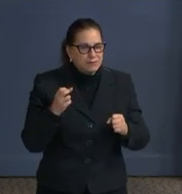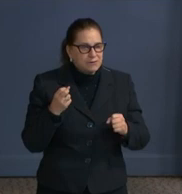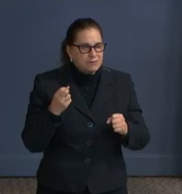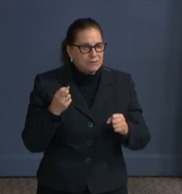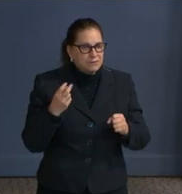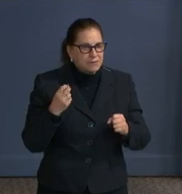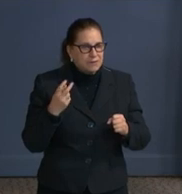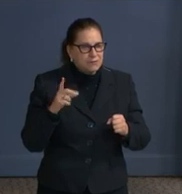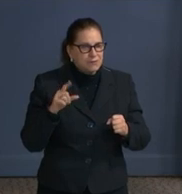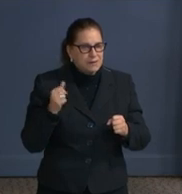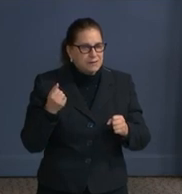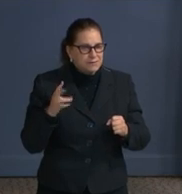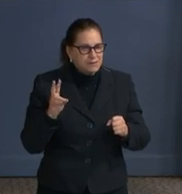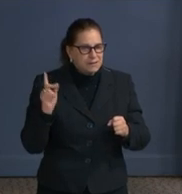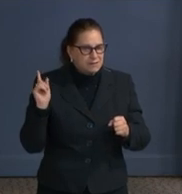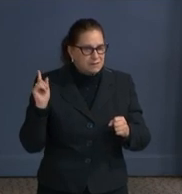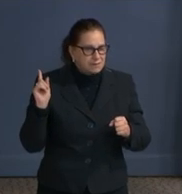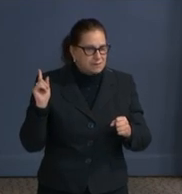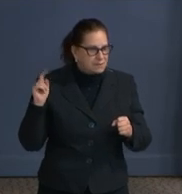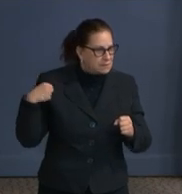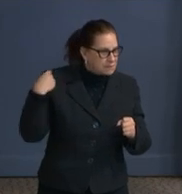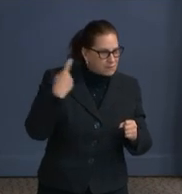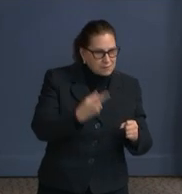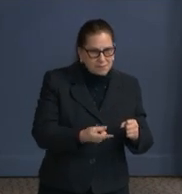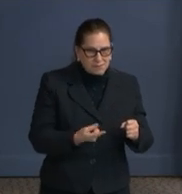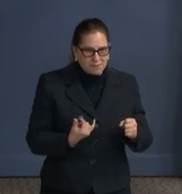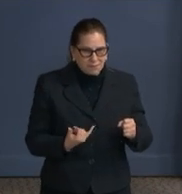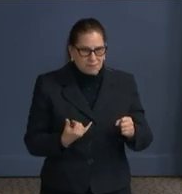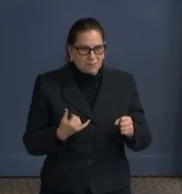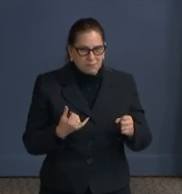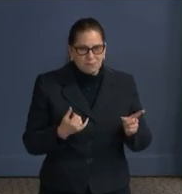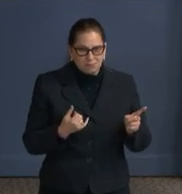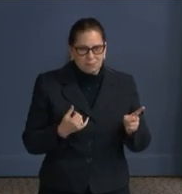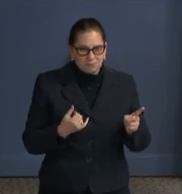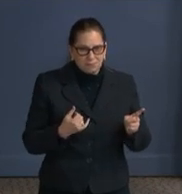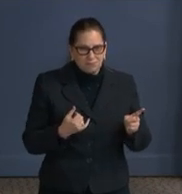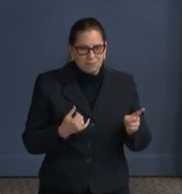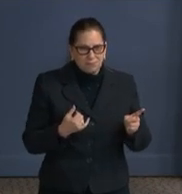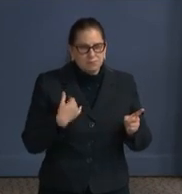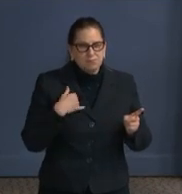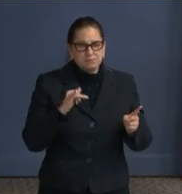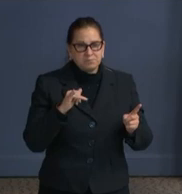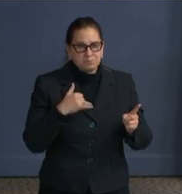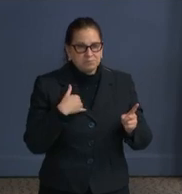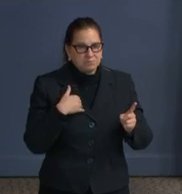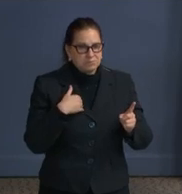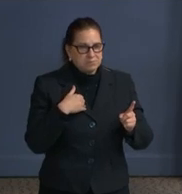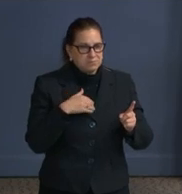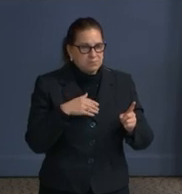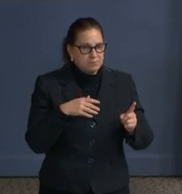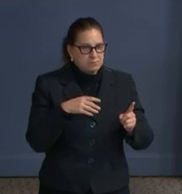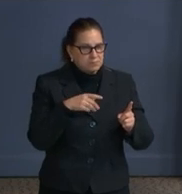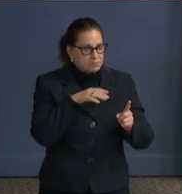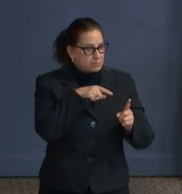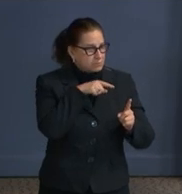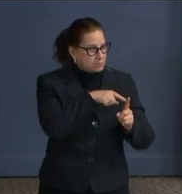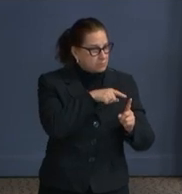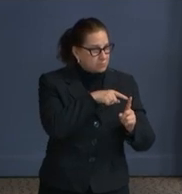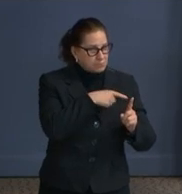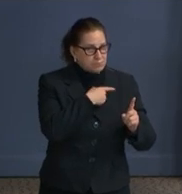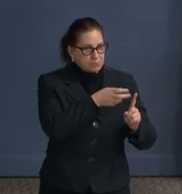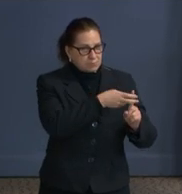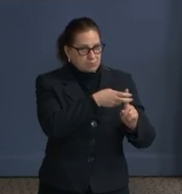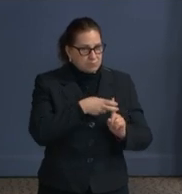I also tapped him to serve in an interim capacity as the director of the Office of